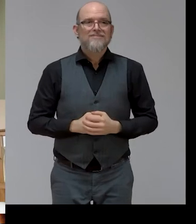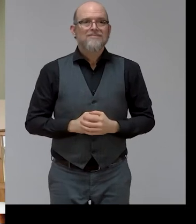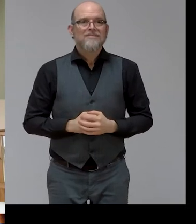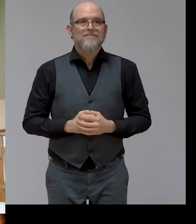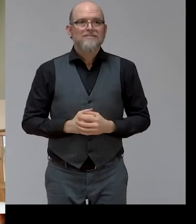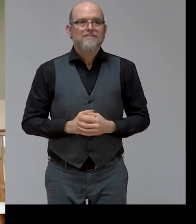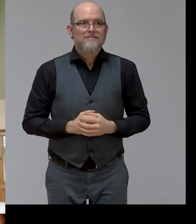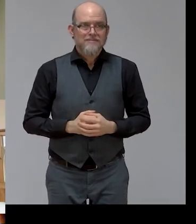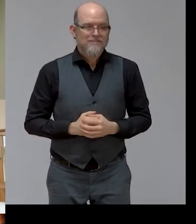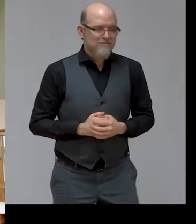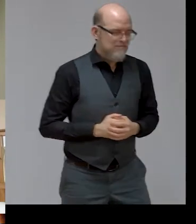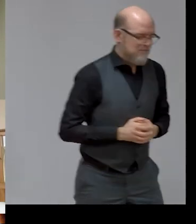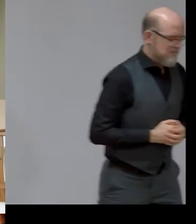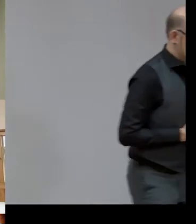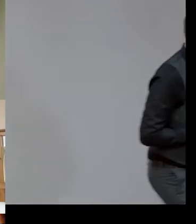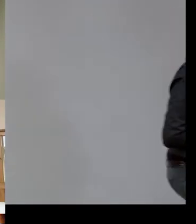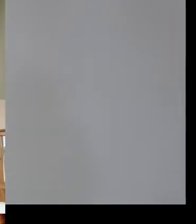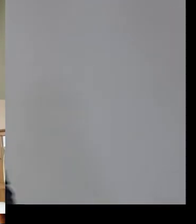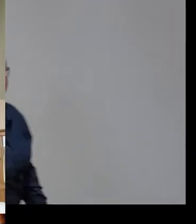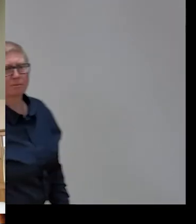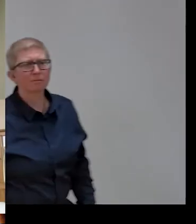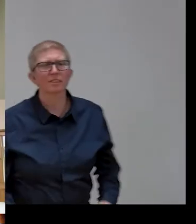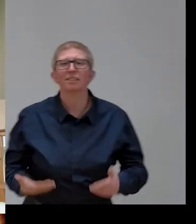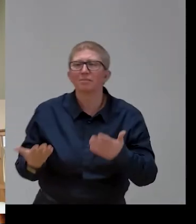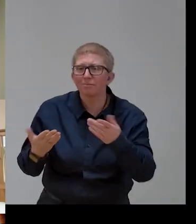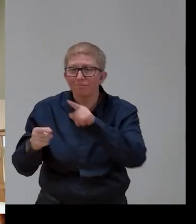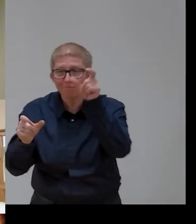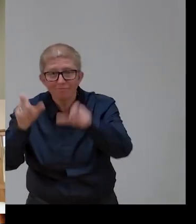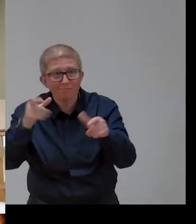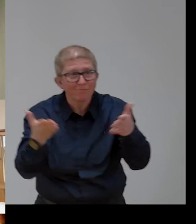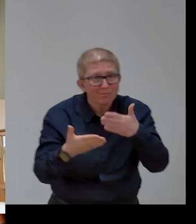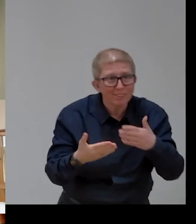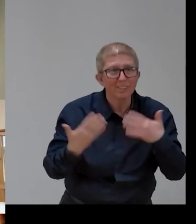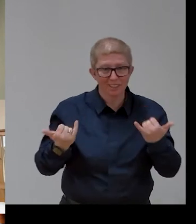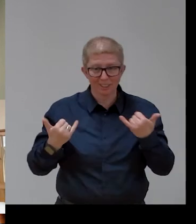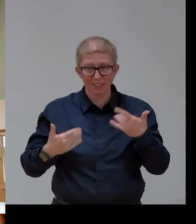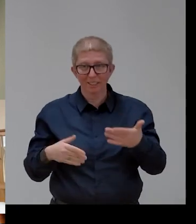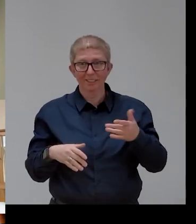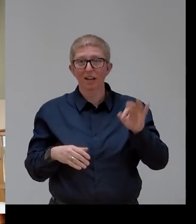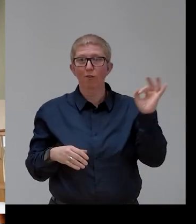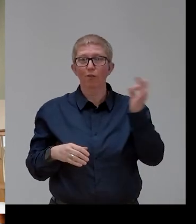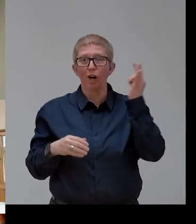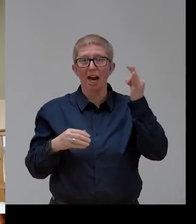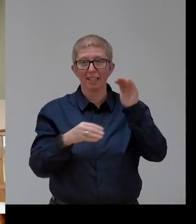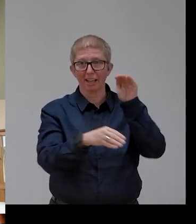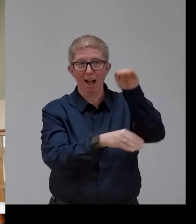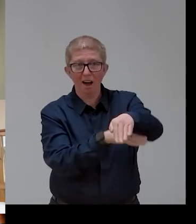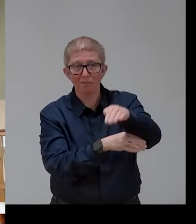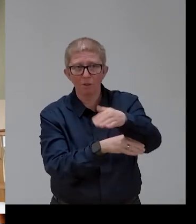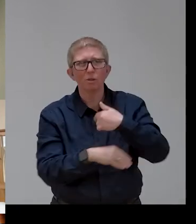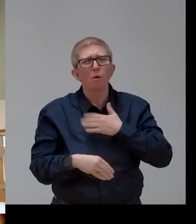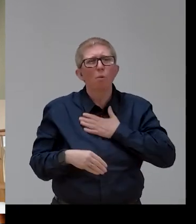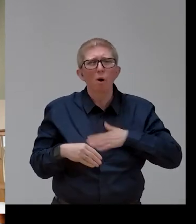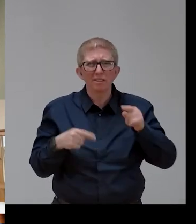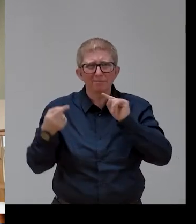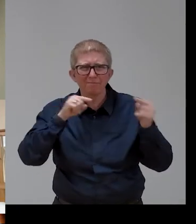make this session, it's Friday afternoon, at least for the Europeans, a bit interactive, as interactive